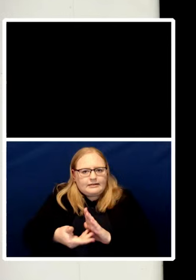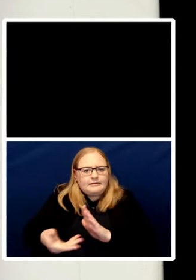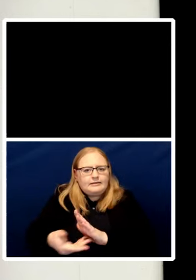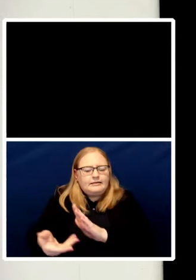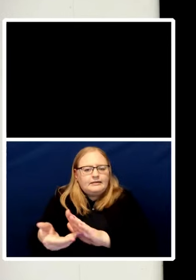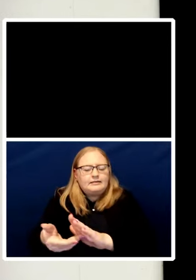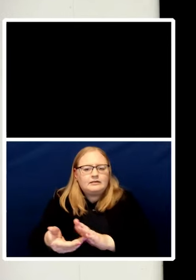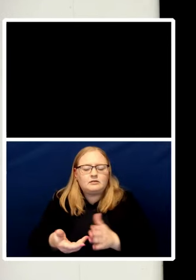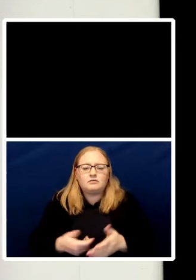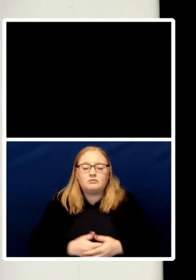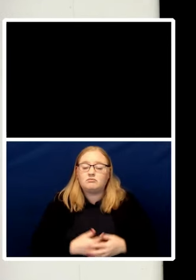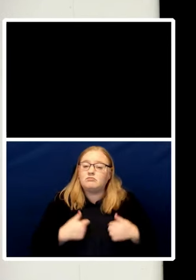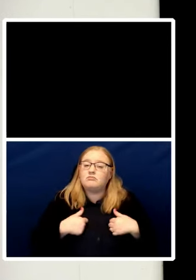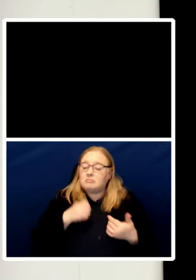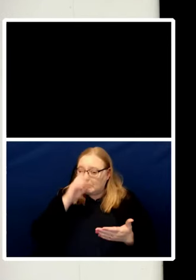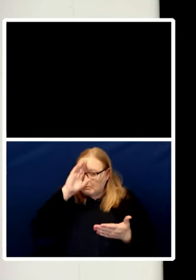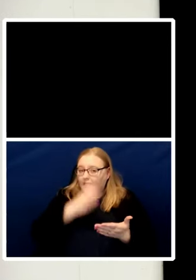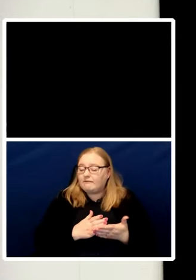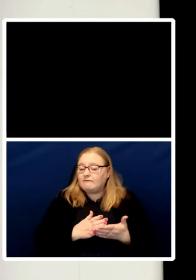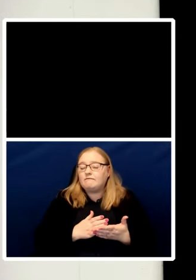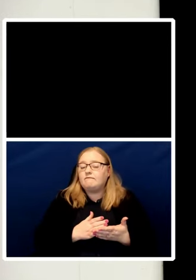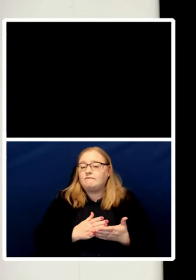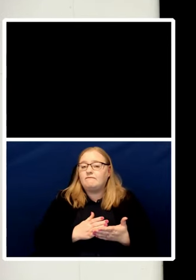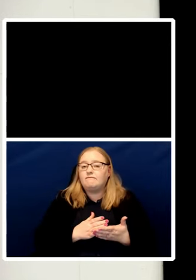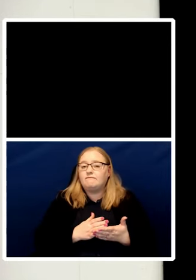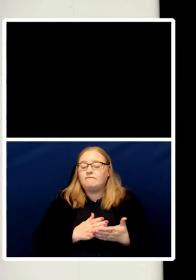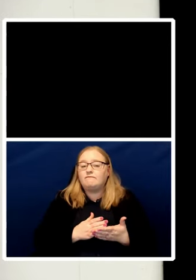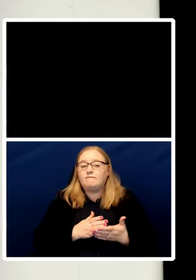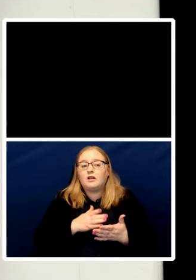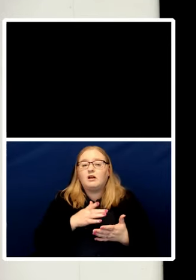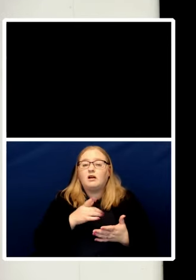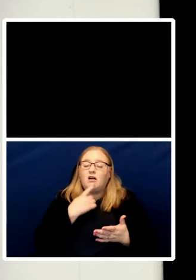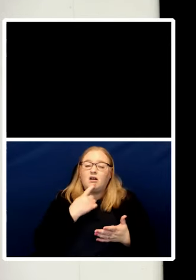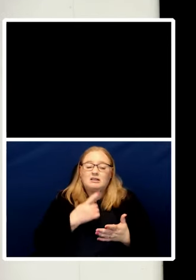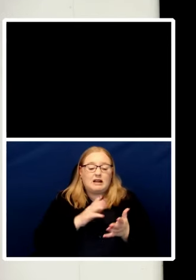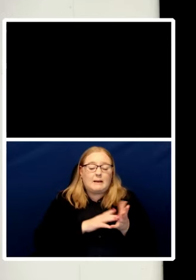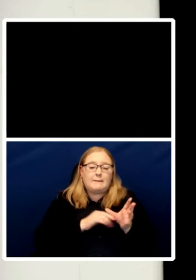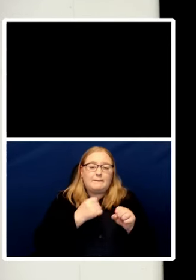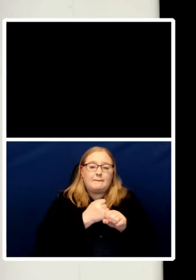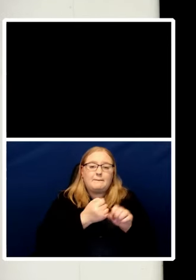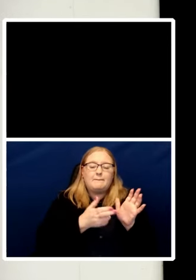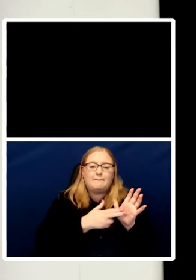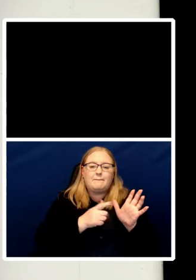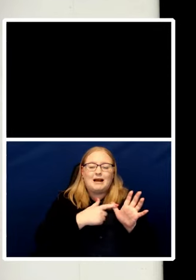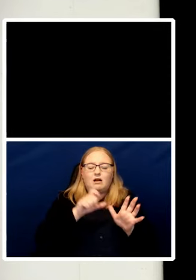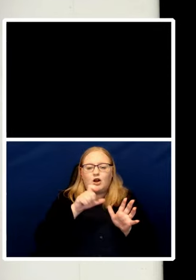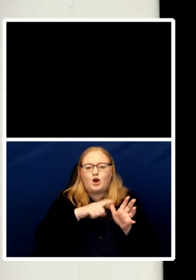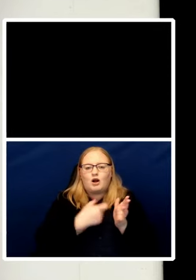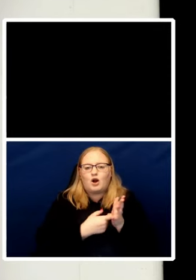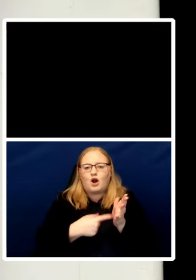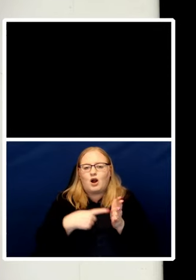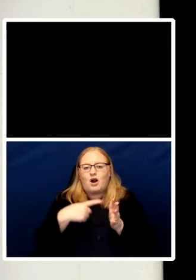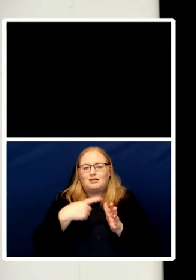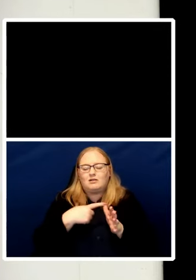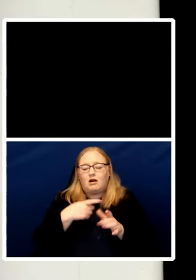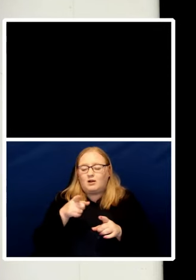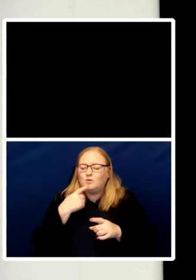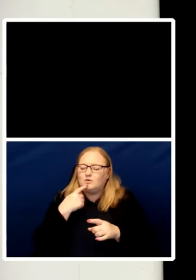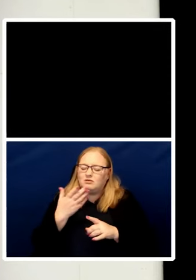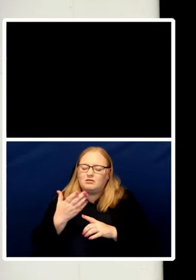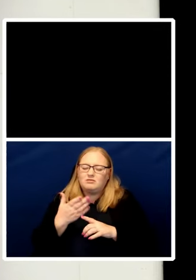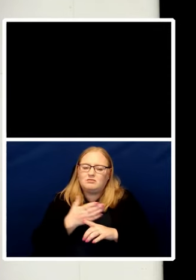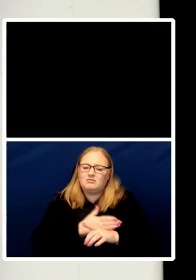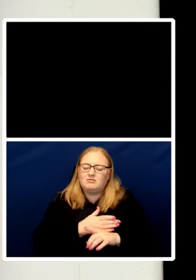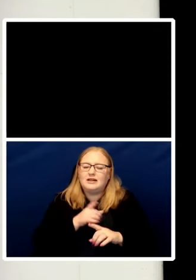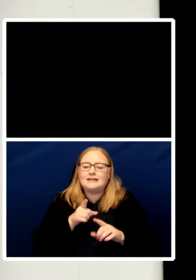difficulty whatsoever in classing the Magna Carta for example as you said as of kind of carrying a human rights